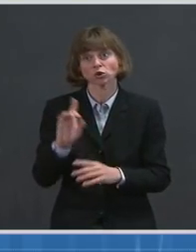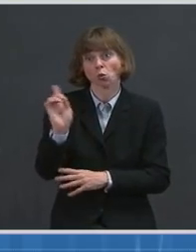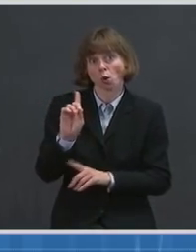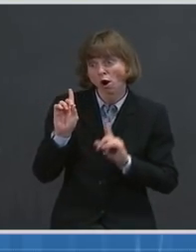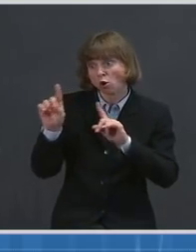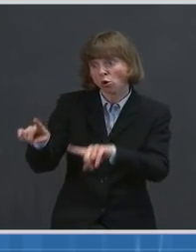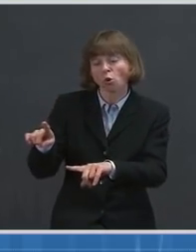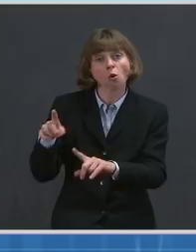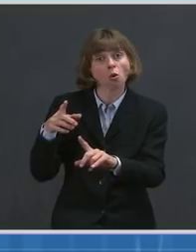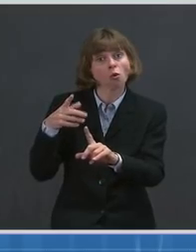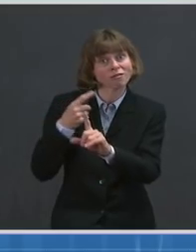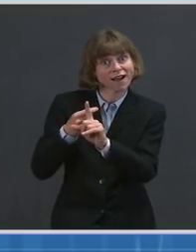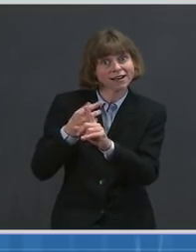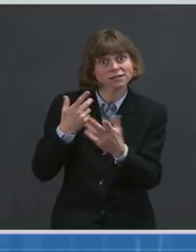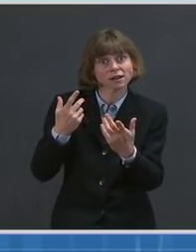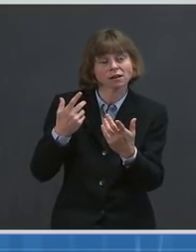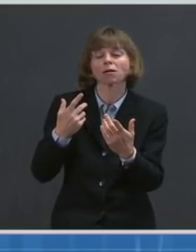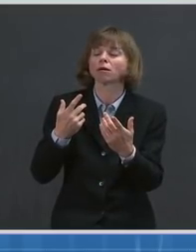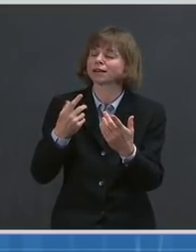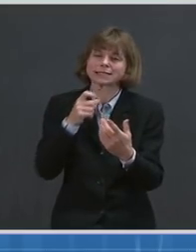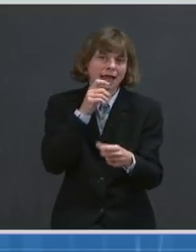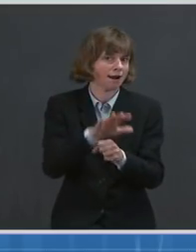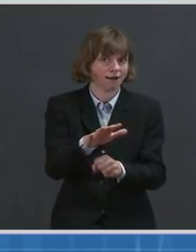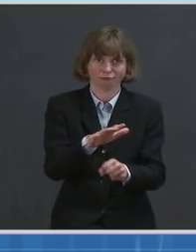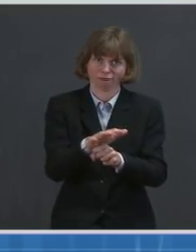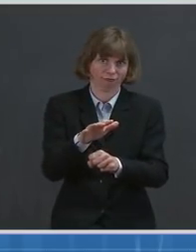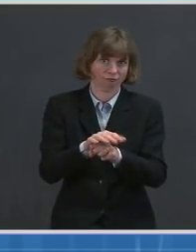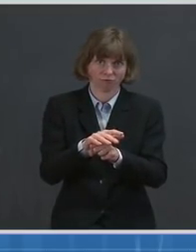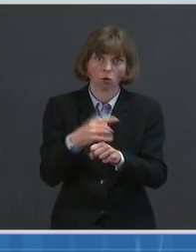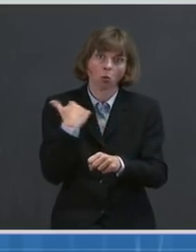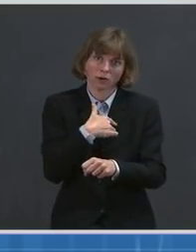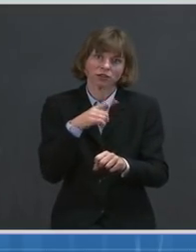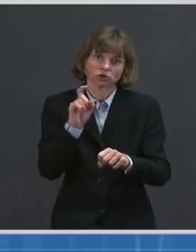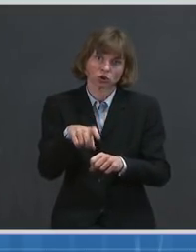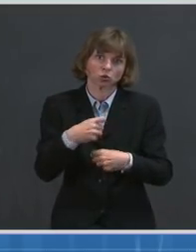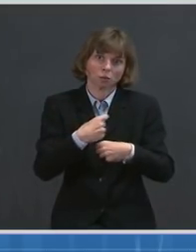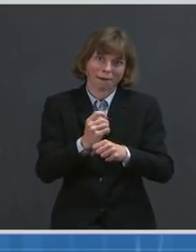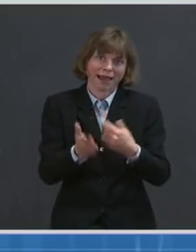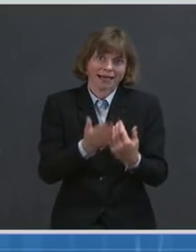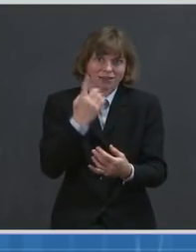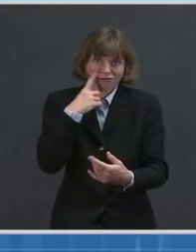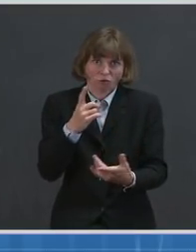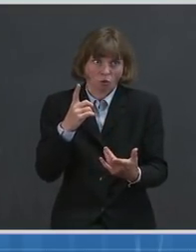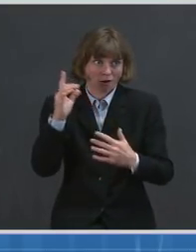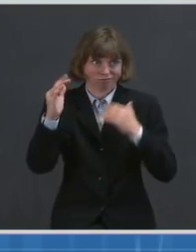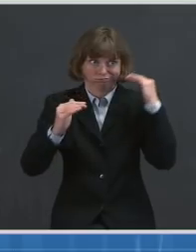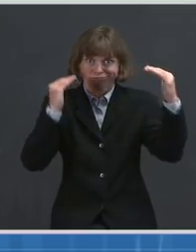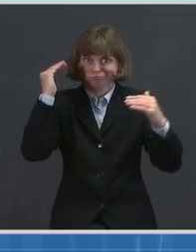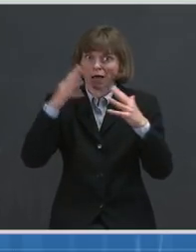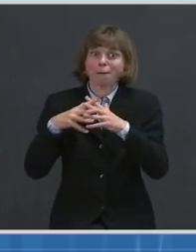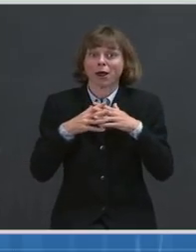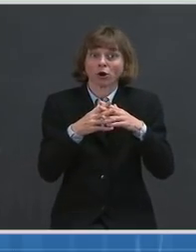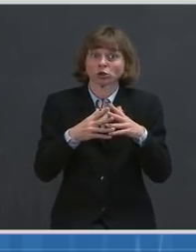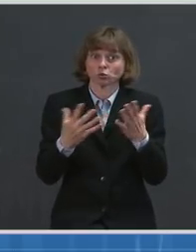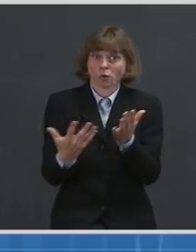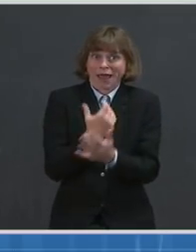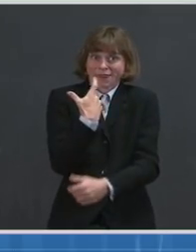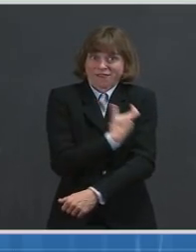We need to make it easier for every American to get vaccinated. Too often, it's too difficult,